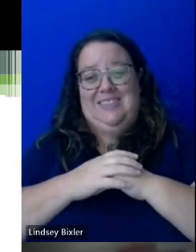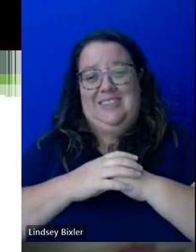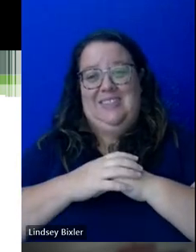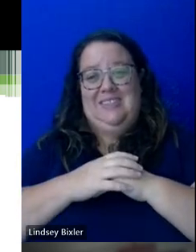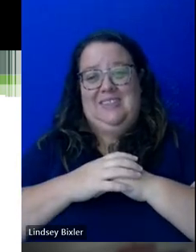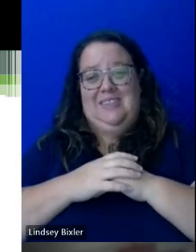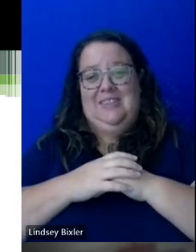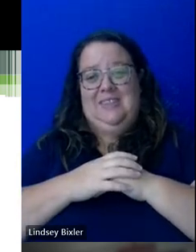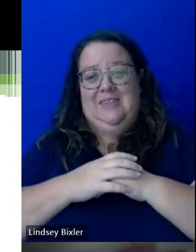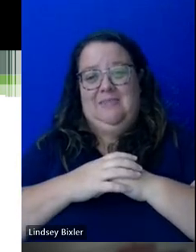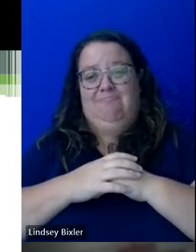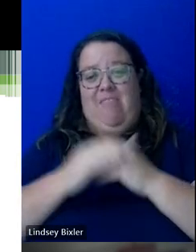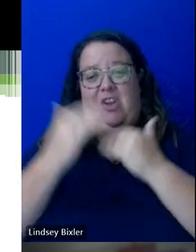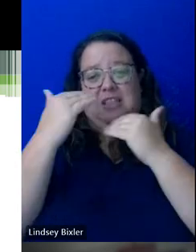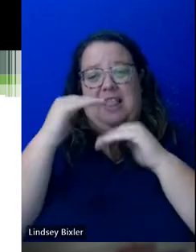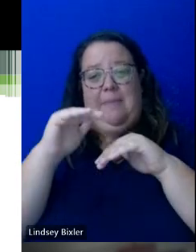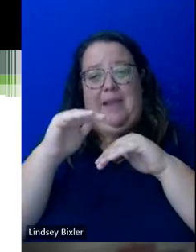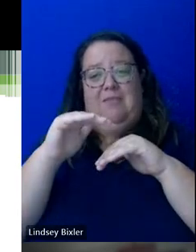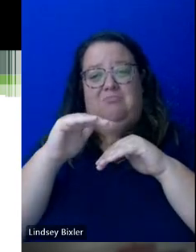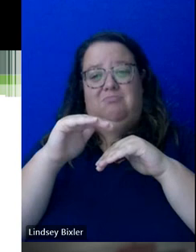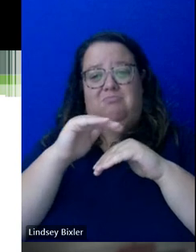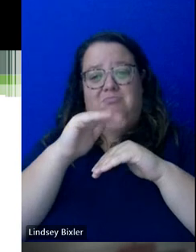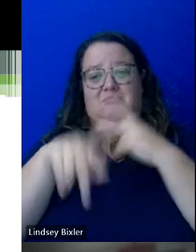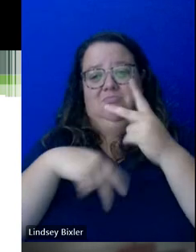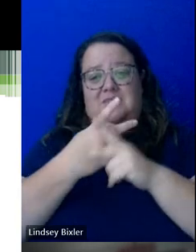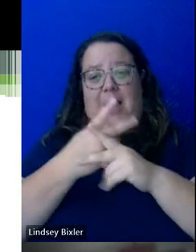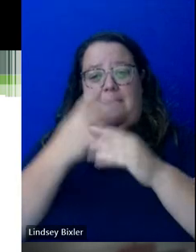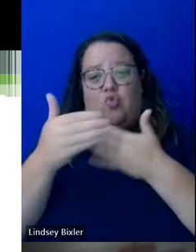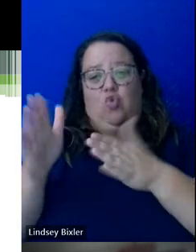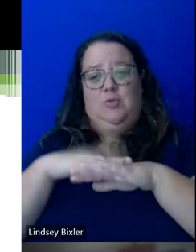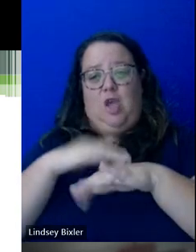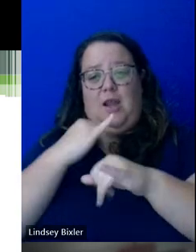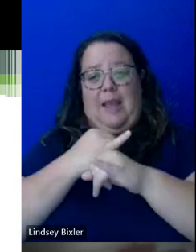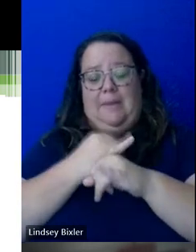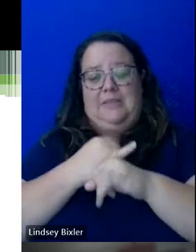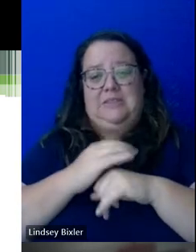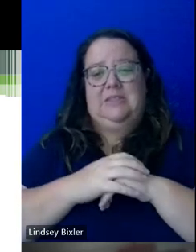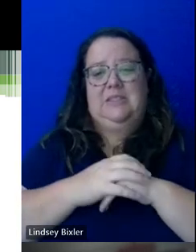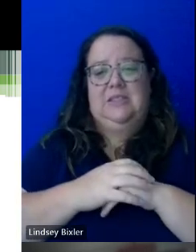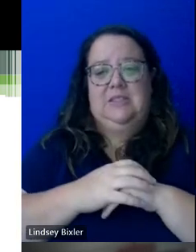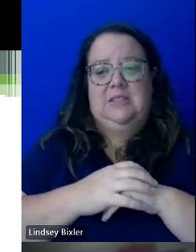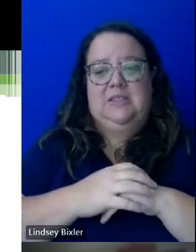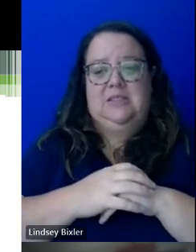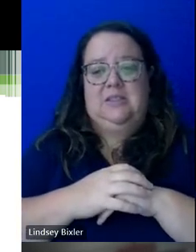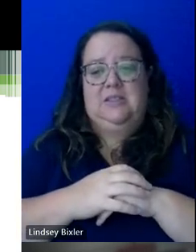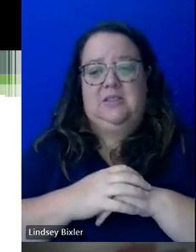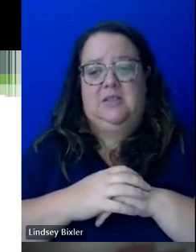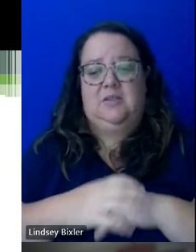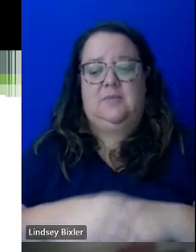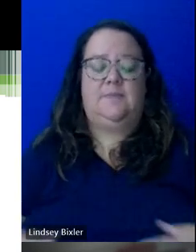a finite amount of certain types of room on campus. And so we have to be able to,